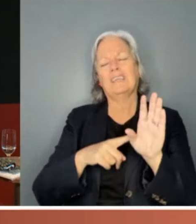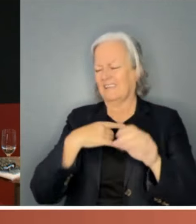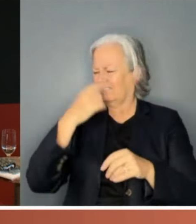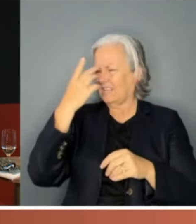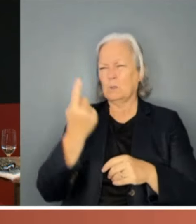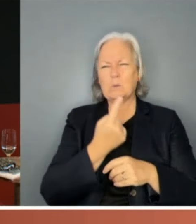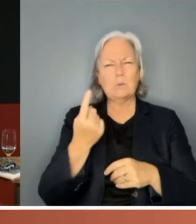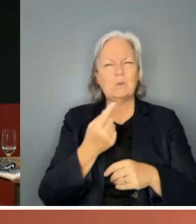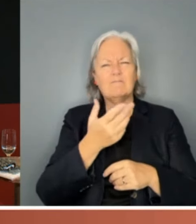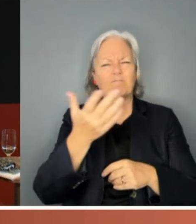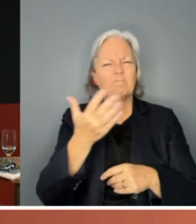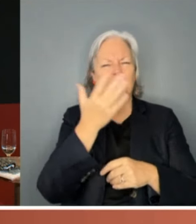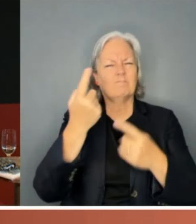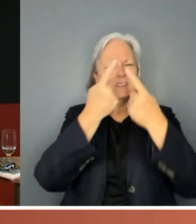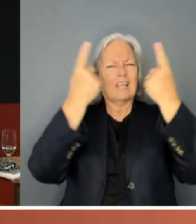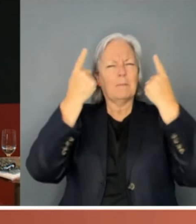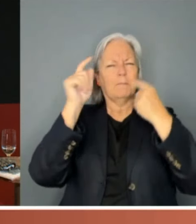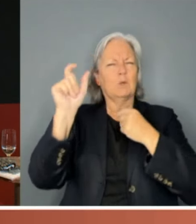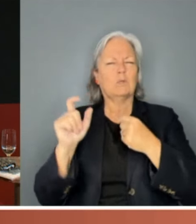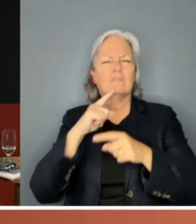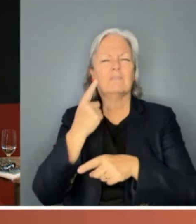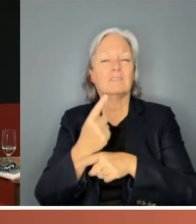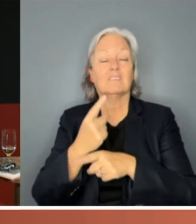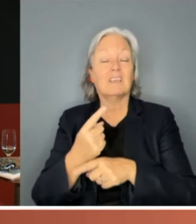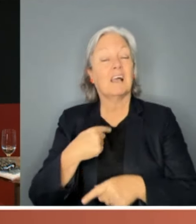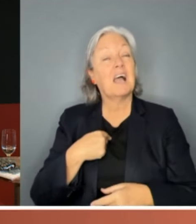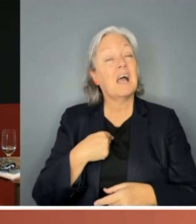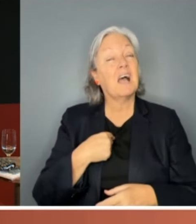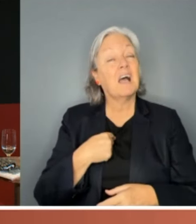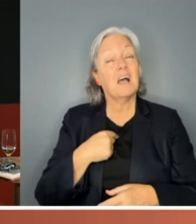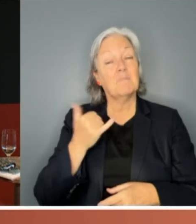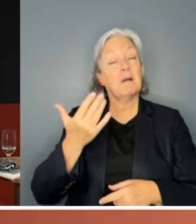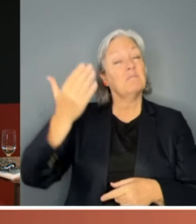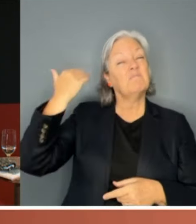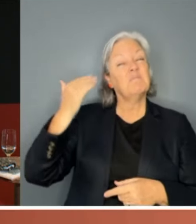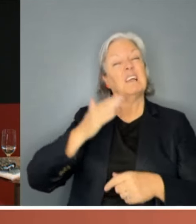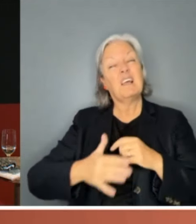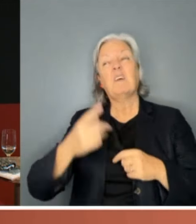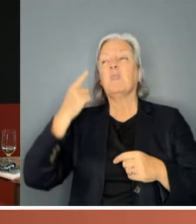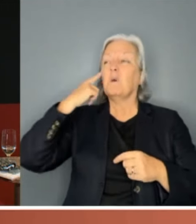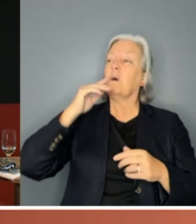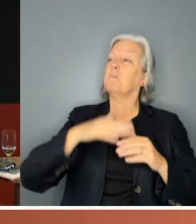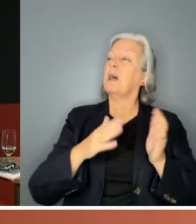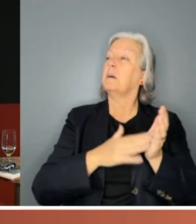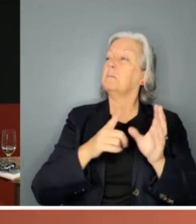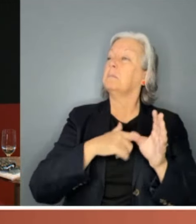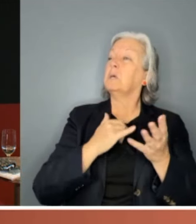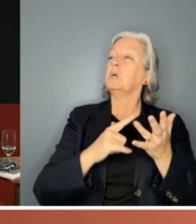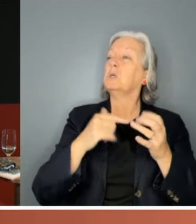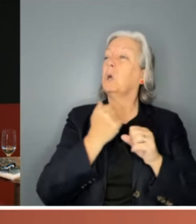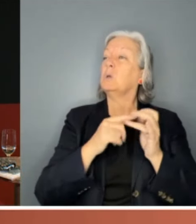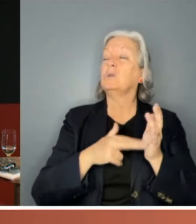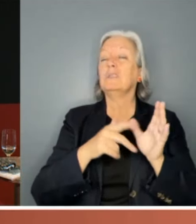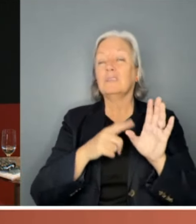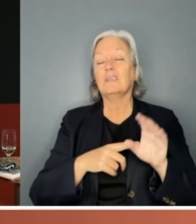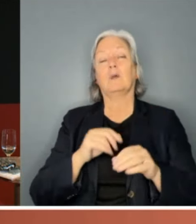who spoke about it. I I thought then, yeah, I've probably never really thought much about misogyny either. And listening to your words